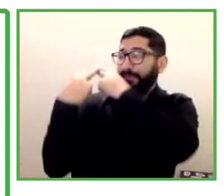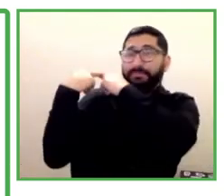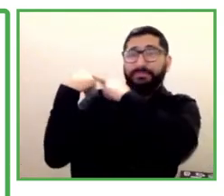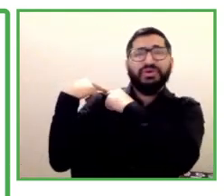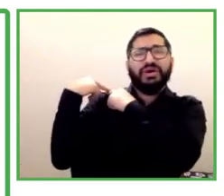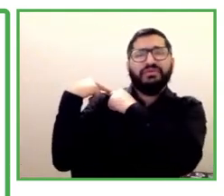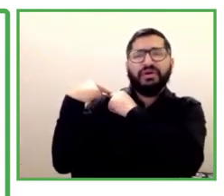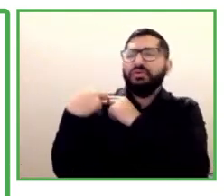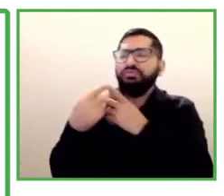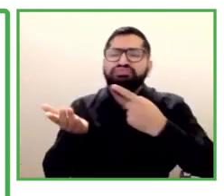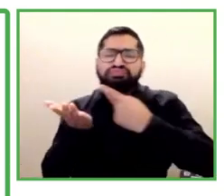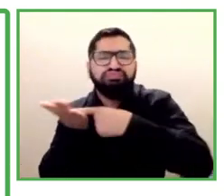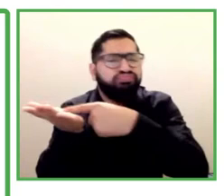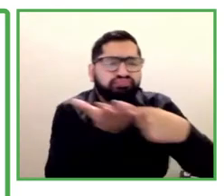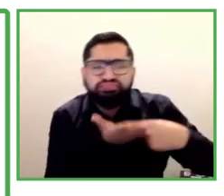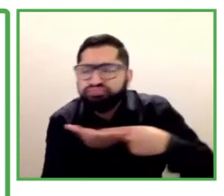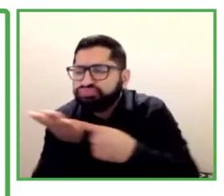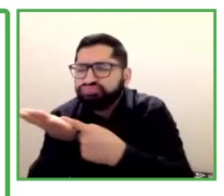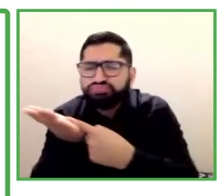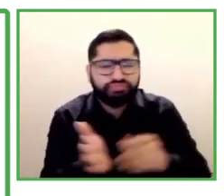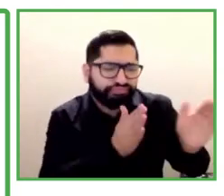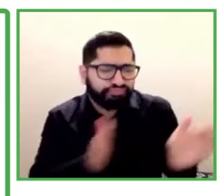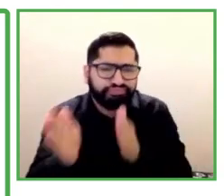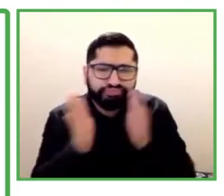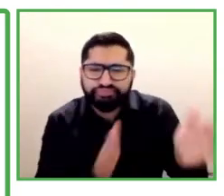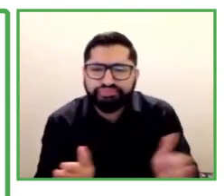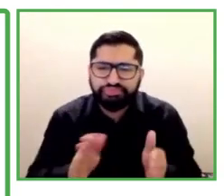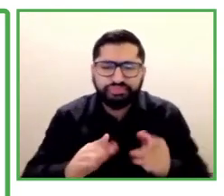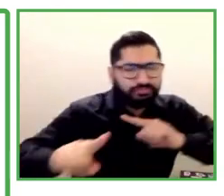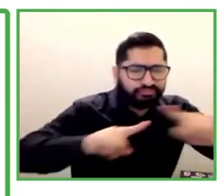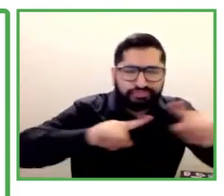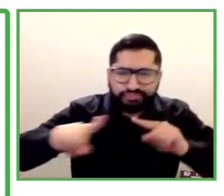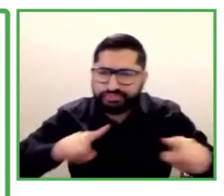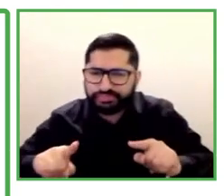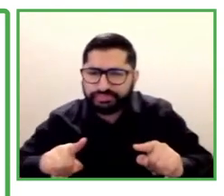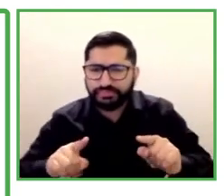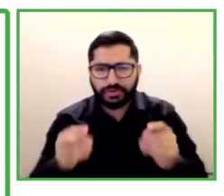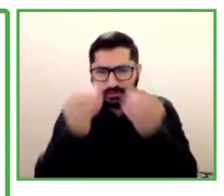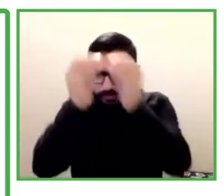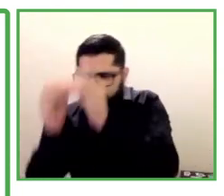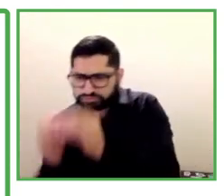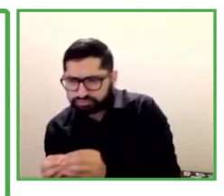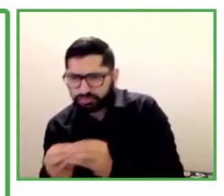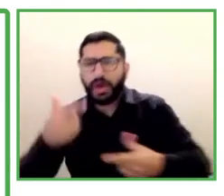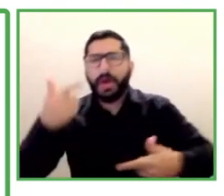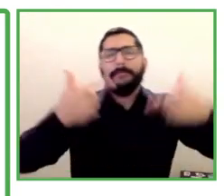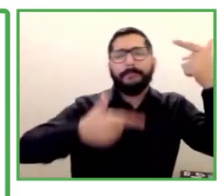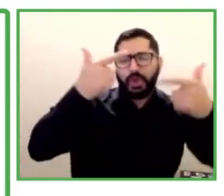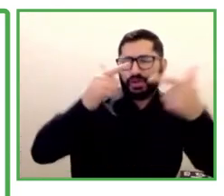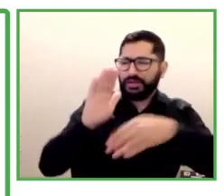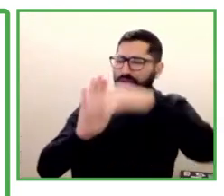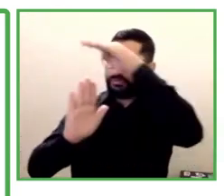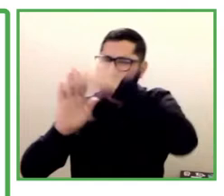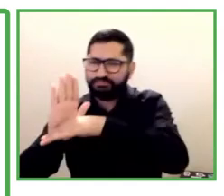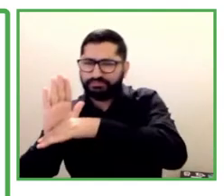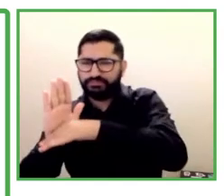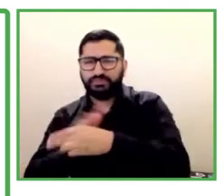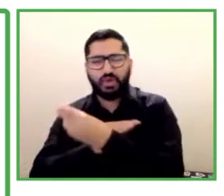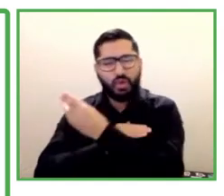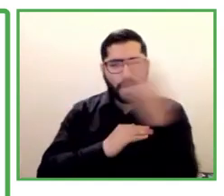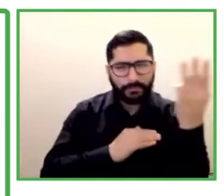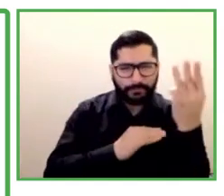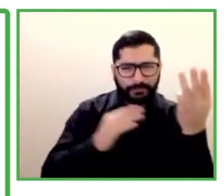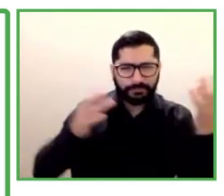and ensure that the criteria for reasonable accommodation was redefined completely. Technological accessibility took